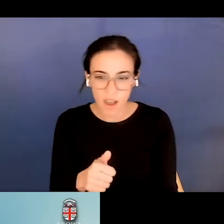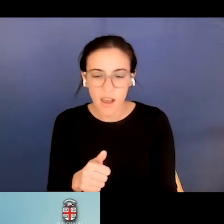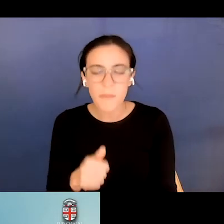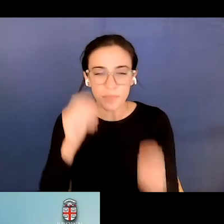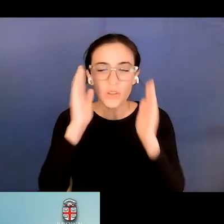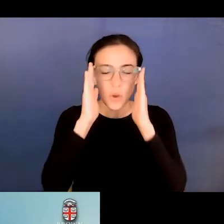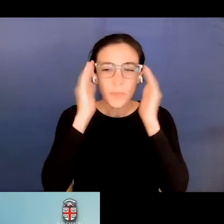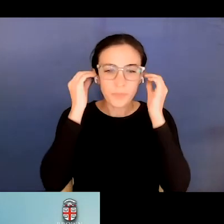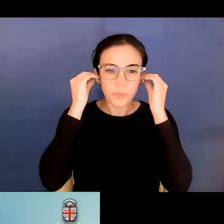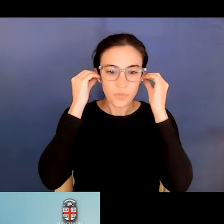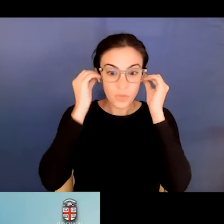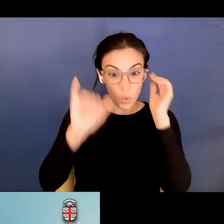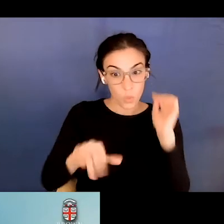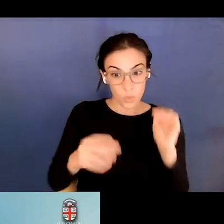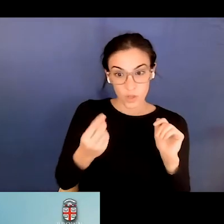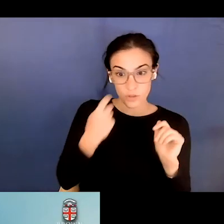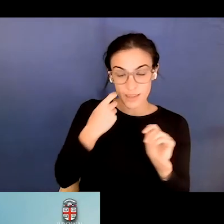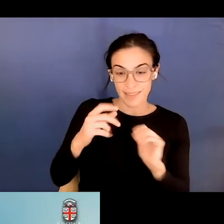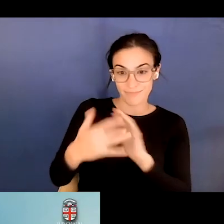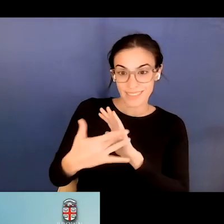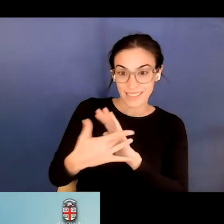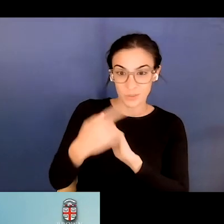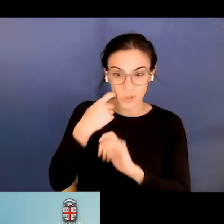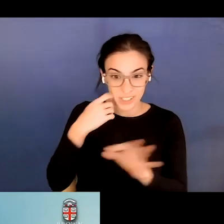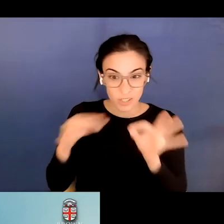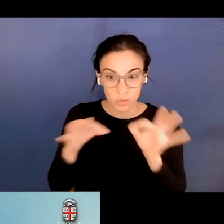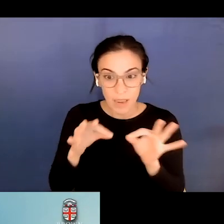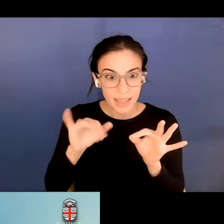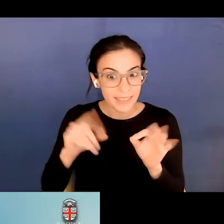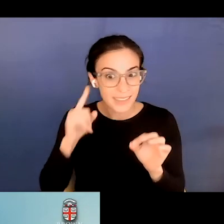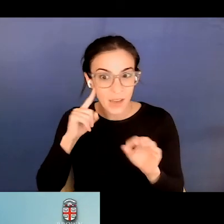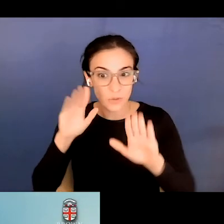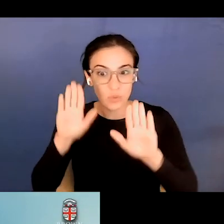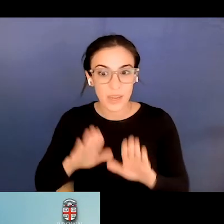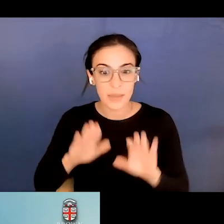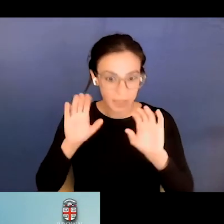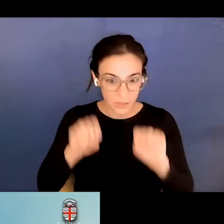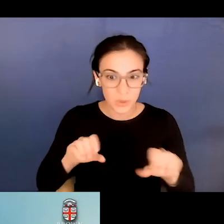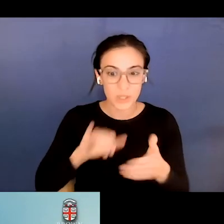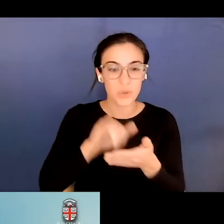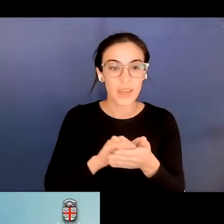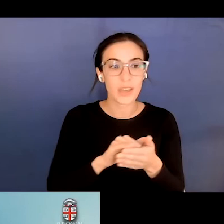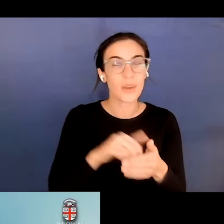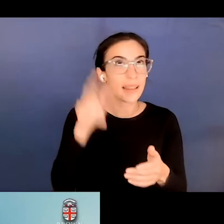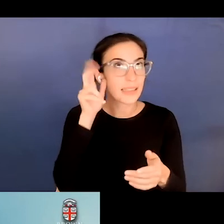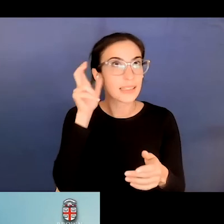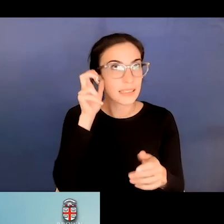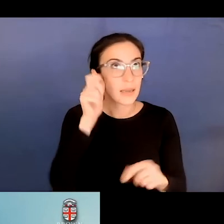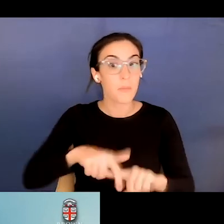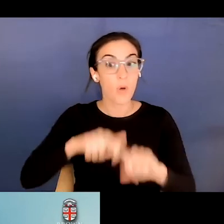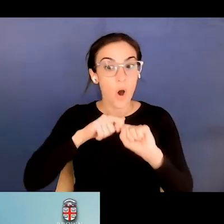What do you, what's, what is your interpretation of the text so far? What do you anticipate is going to come next? And then